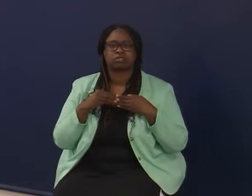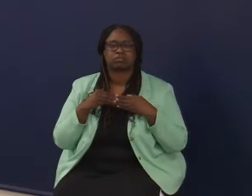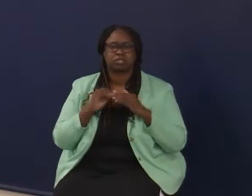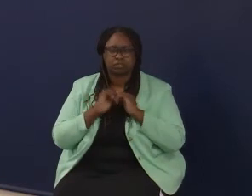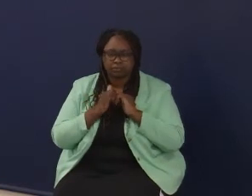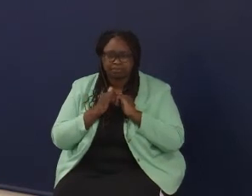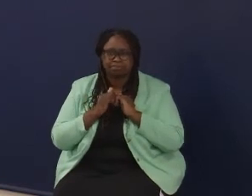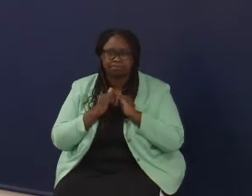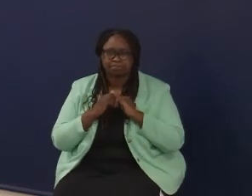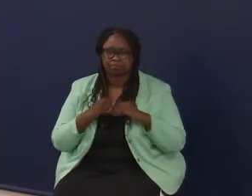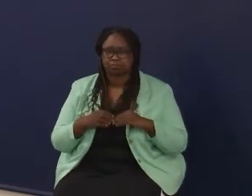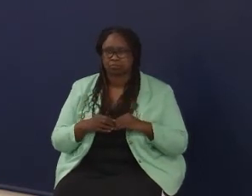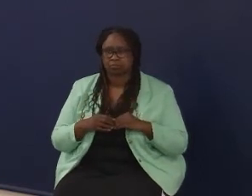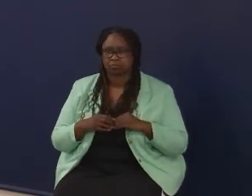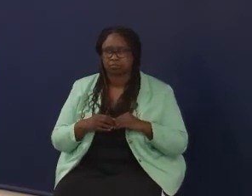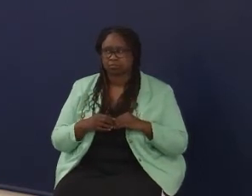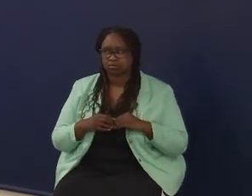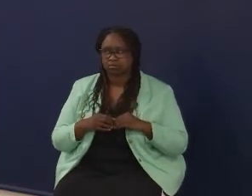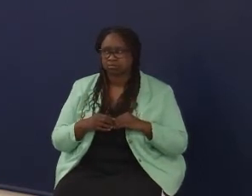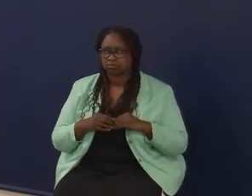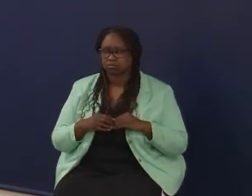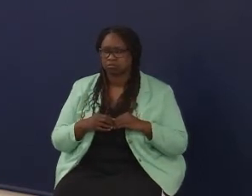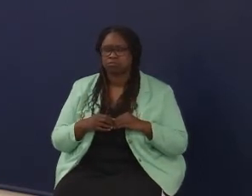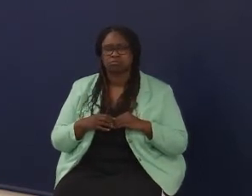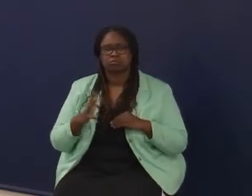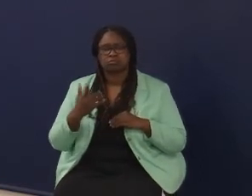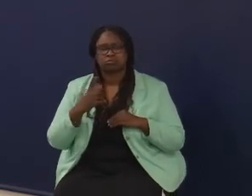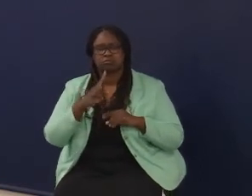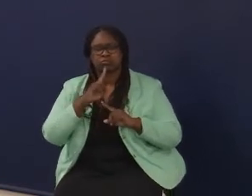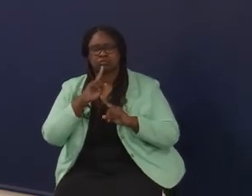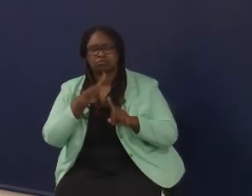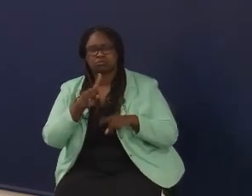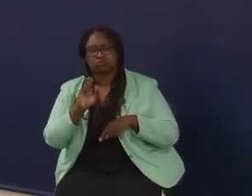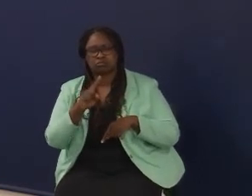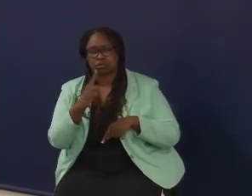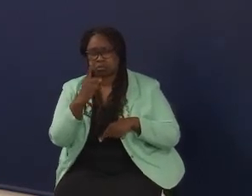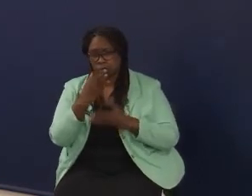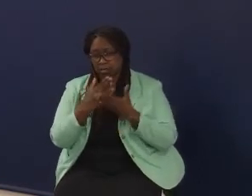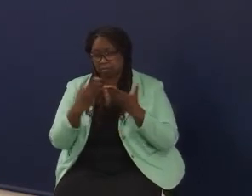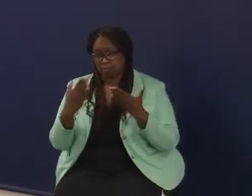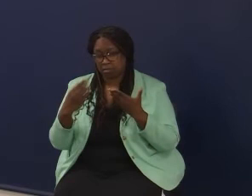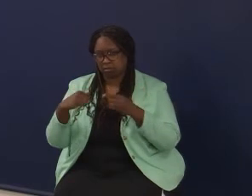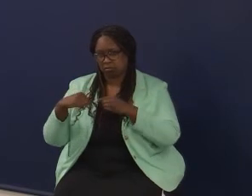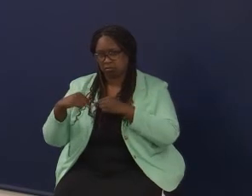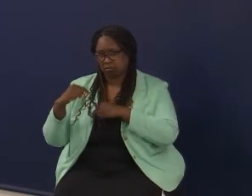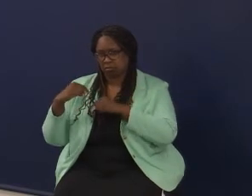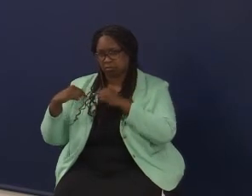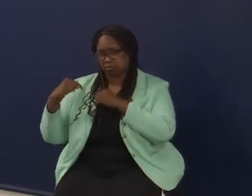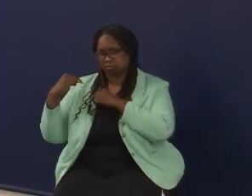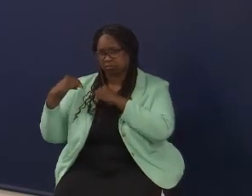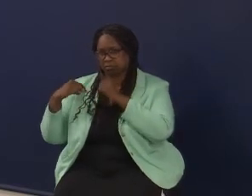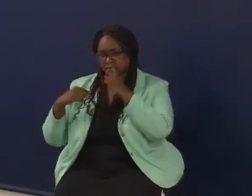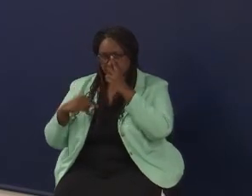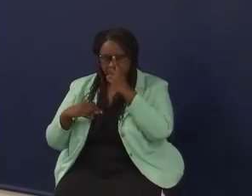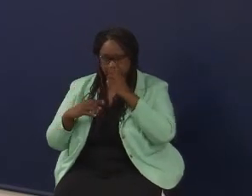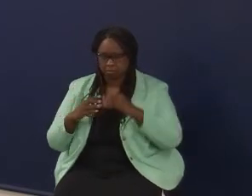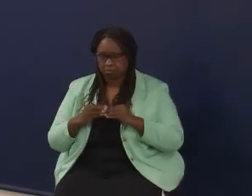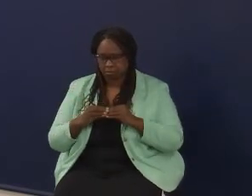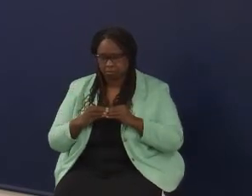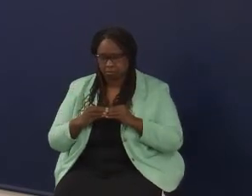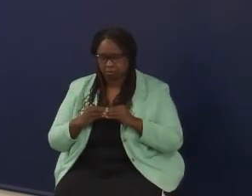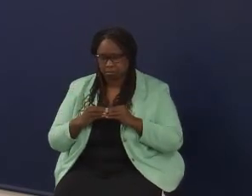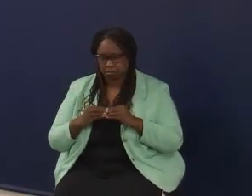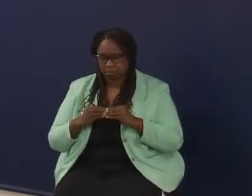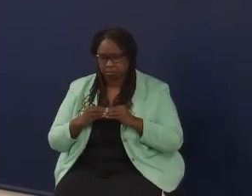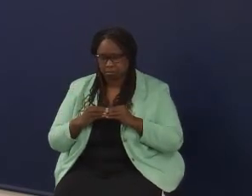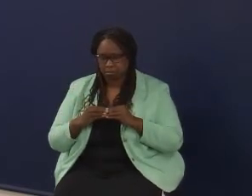Yeah, think, you know, in answering the question, it's one of the things that, you know, going back, because as you said, we were one of the ones